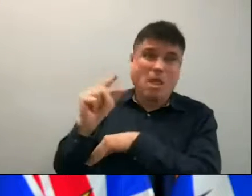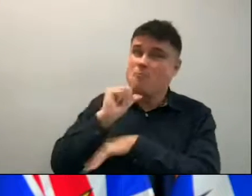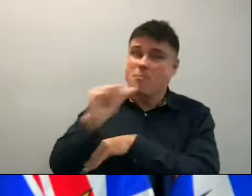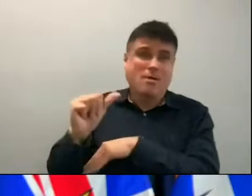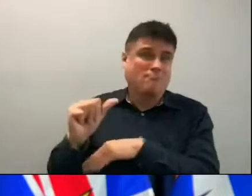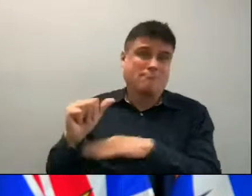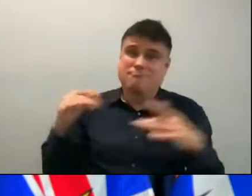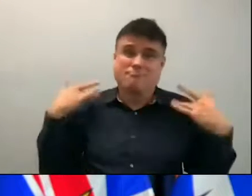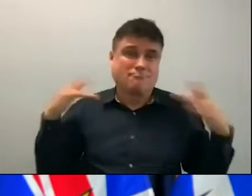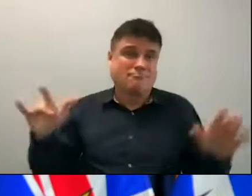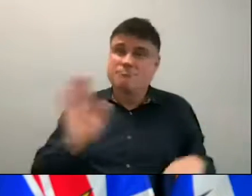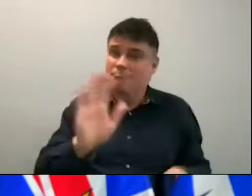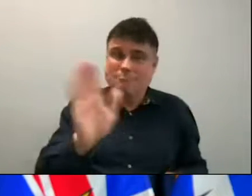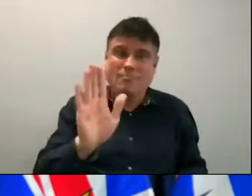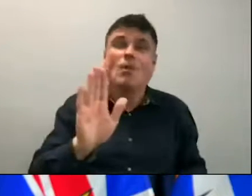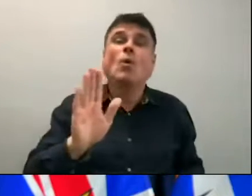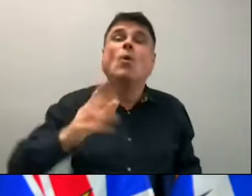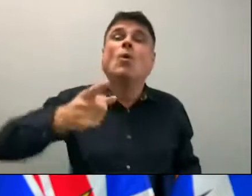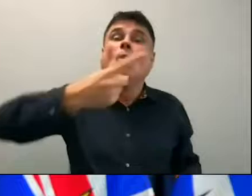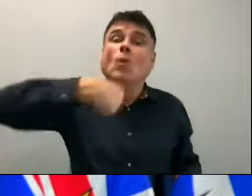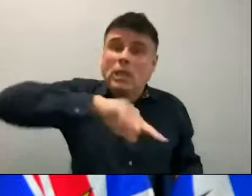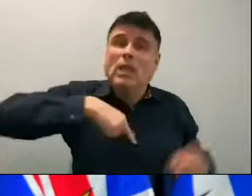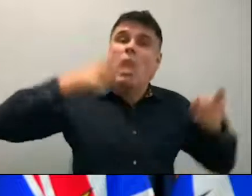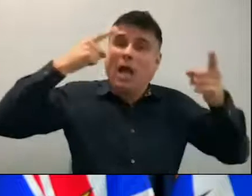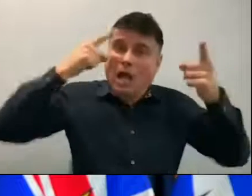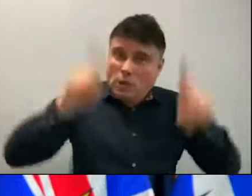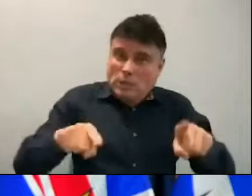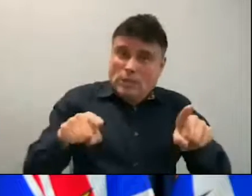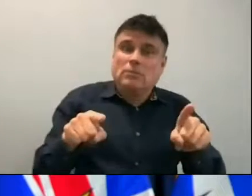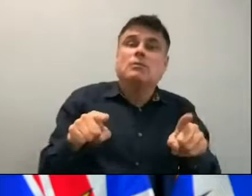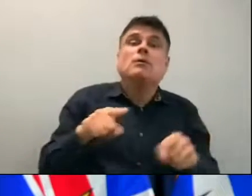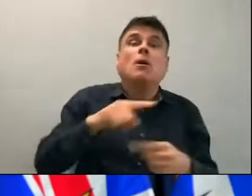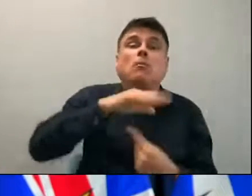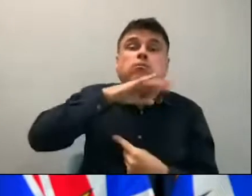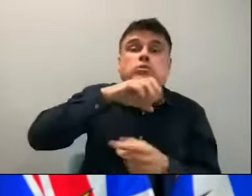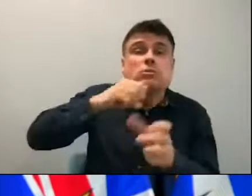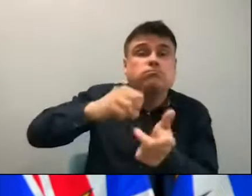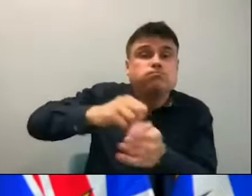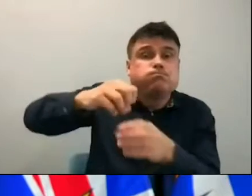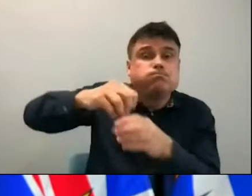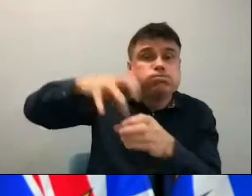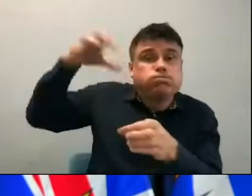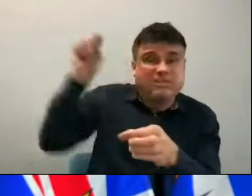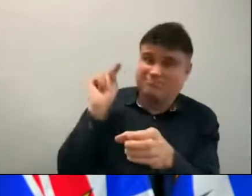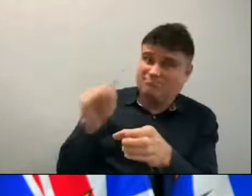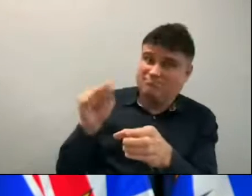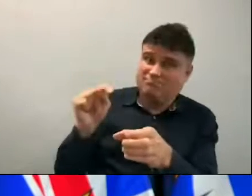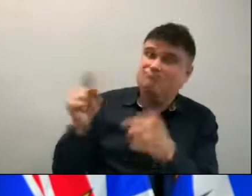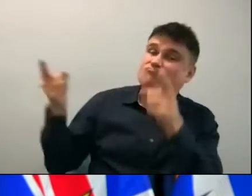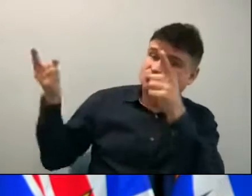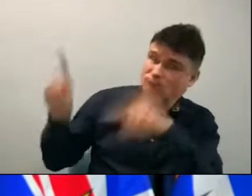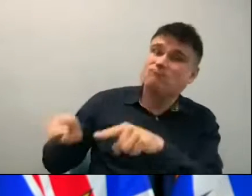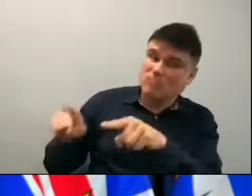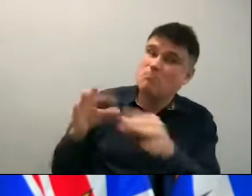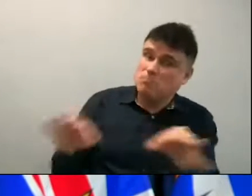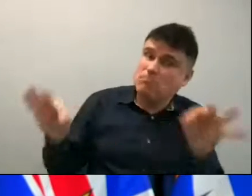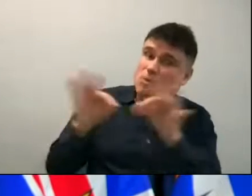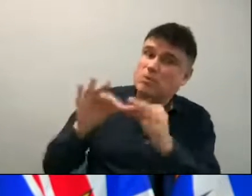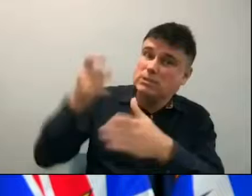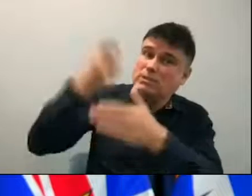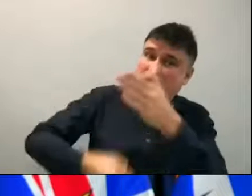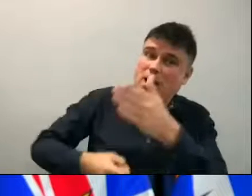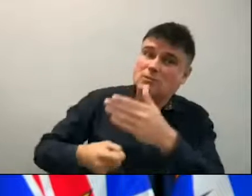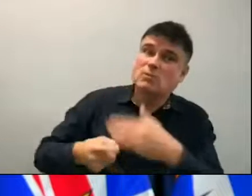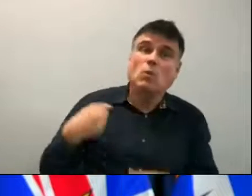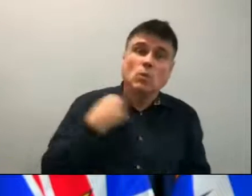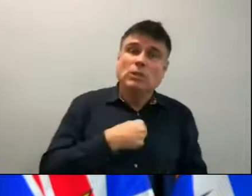of British Columbia and pricing carbon is a key component of that. We have committed as a government in two election campaigns to get